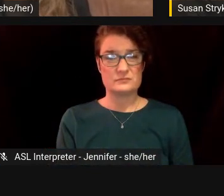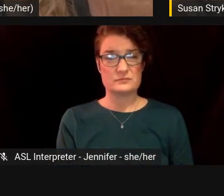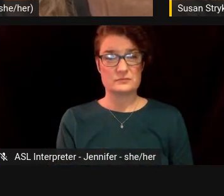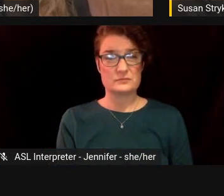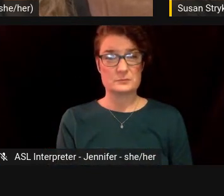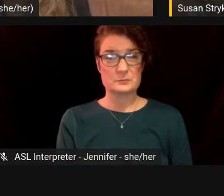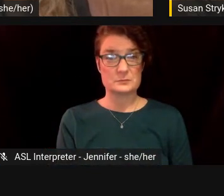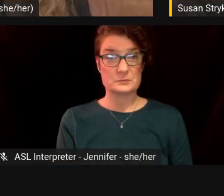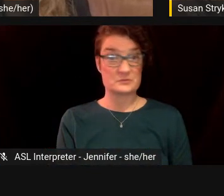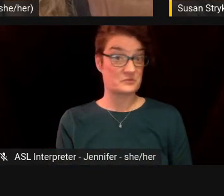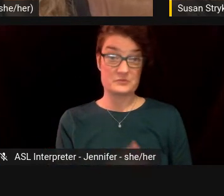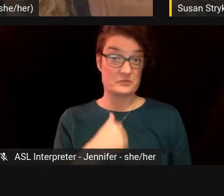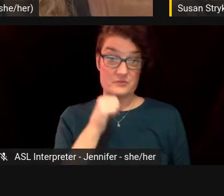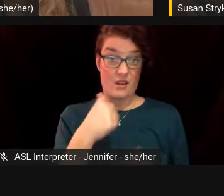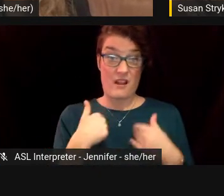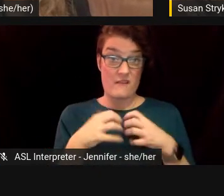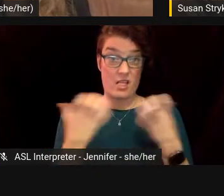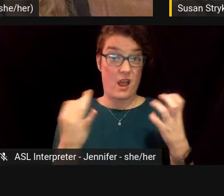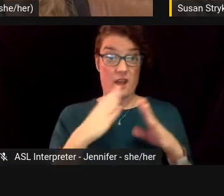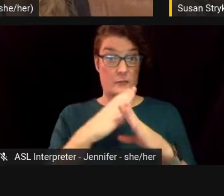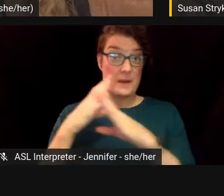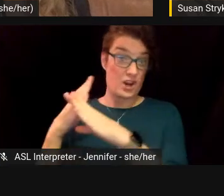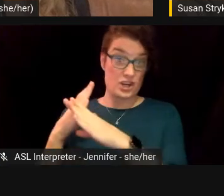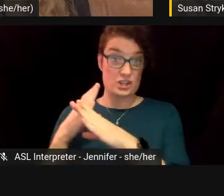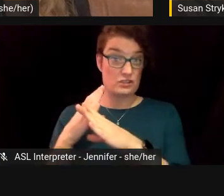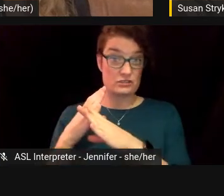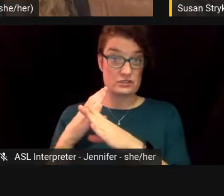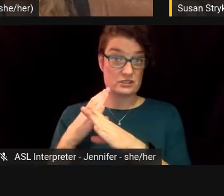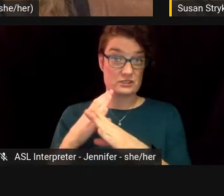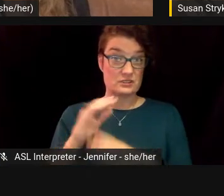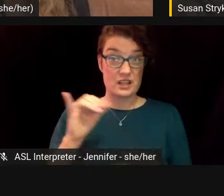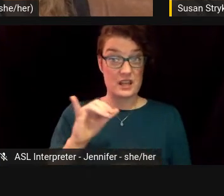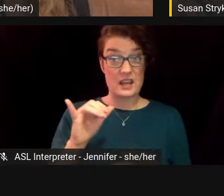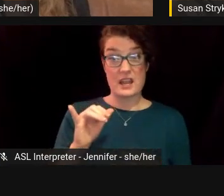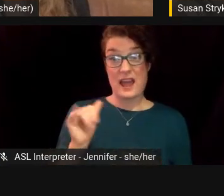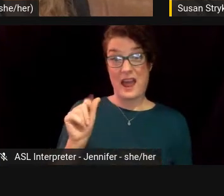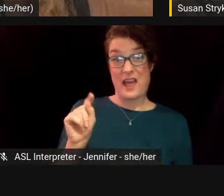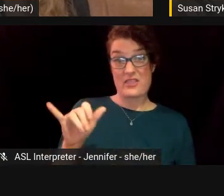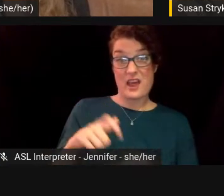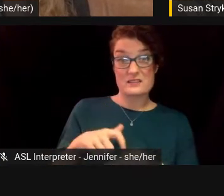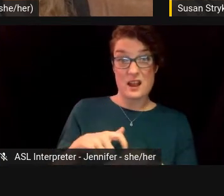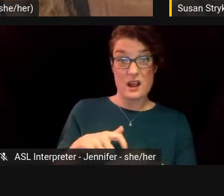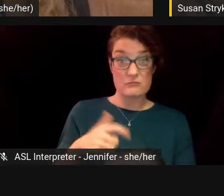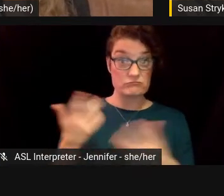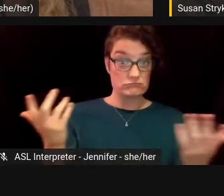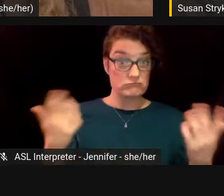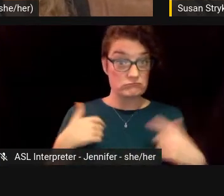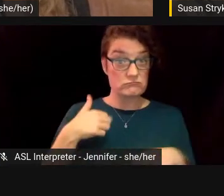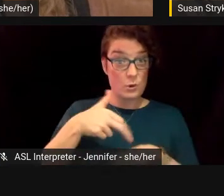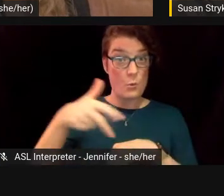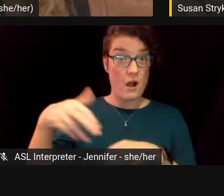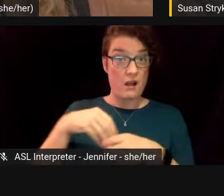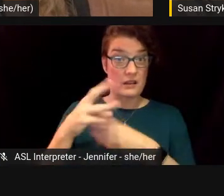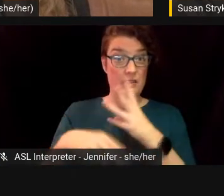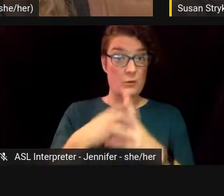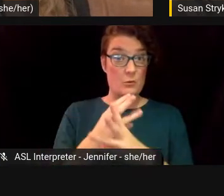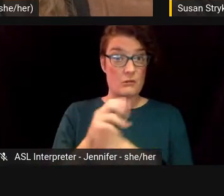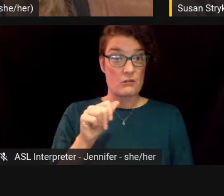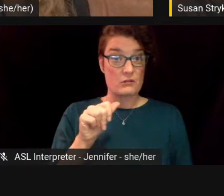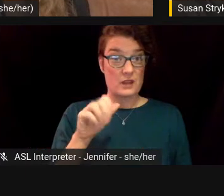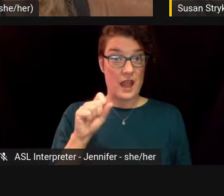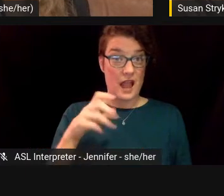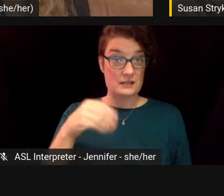a lot of, you know, barriers, you know, in my way as like somebody who at that time was like walking in the world as a, you know,